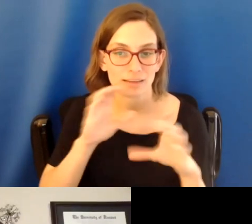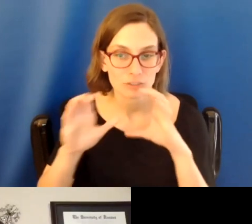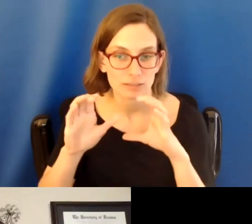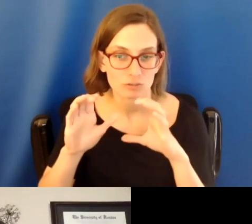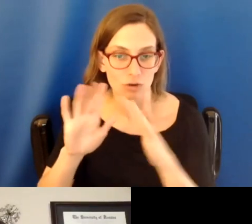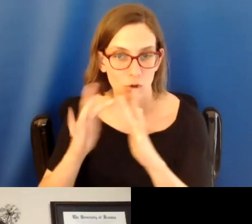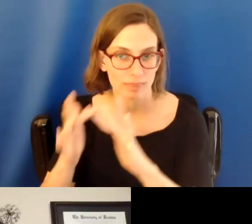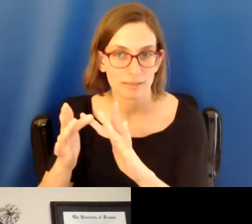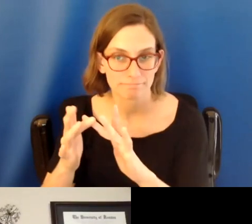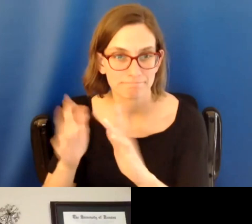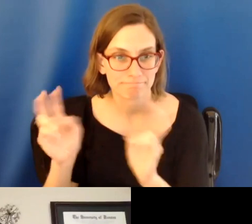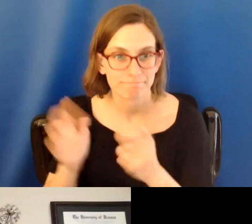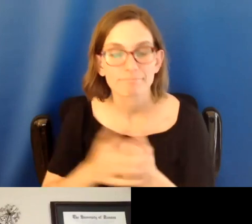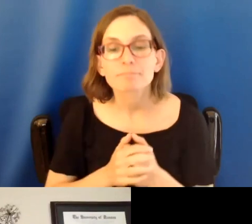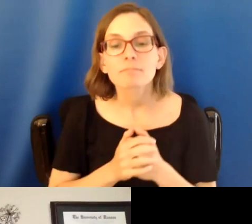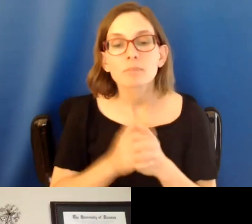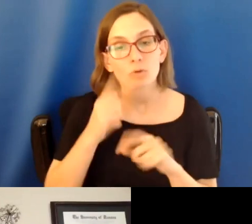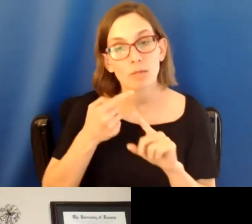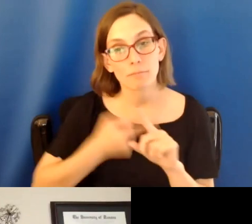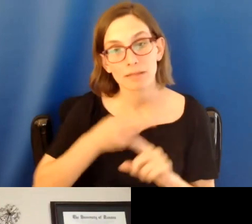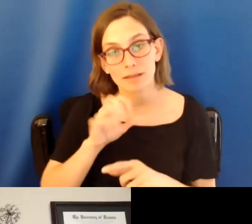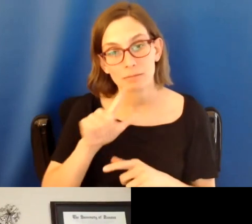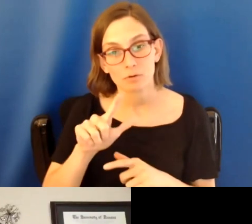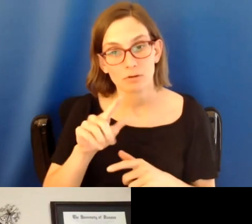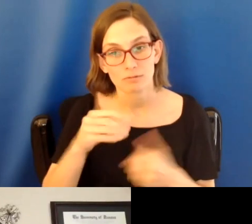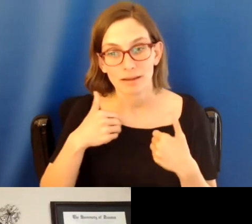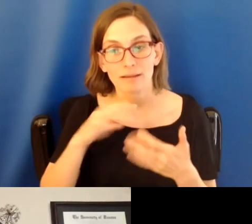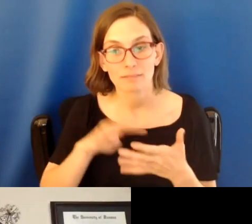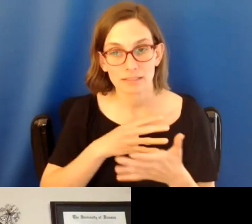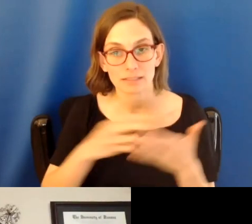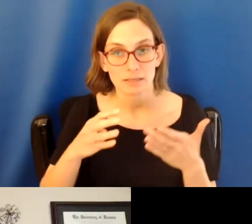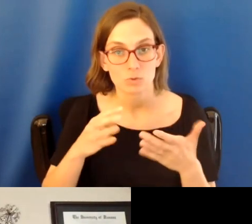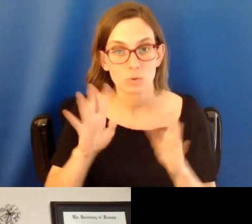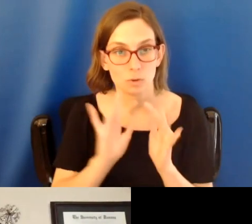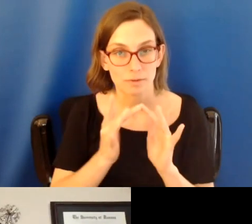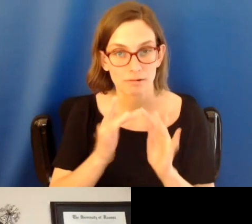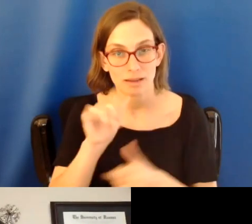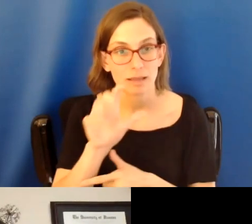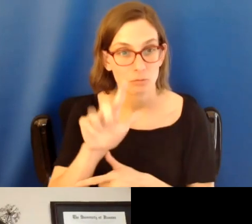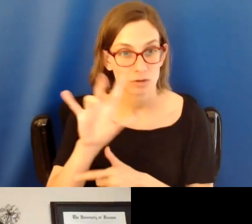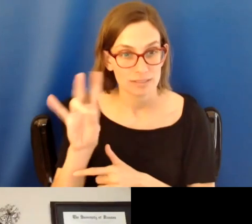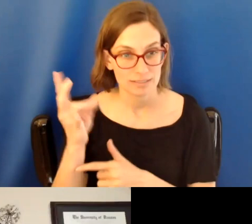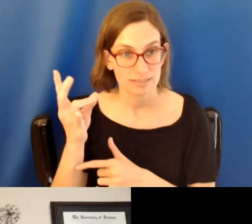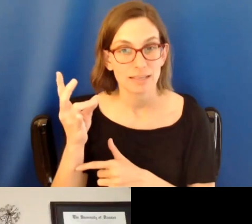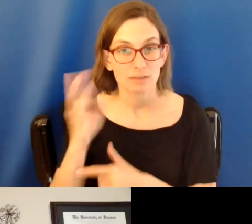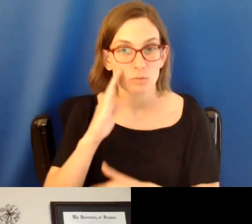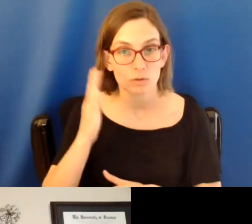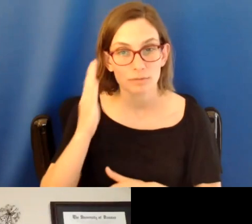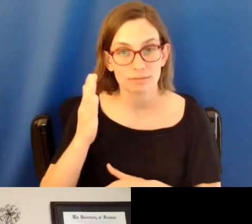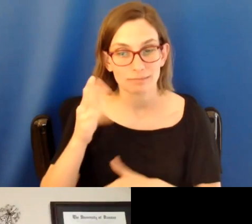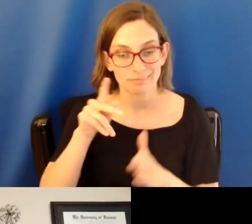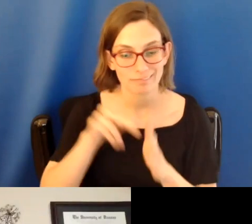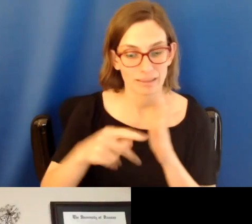For the month of April, we have scheduled three webinars. April 7th, we shall present Killing Me